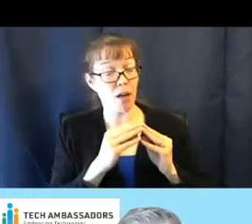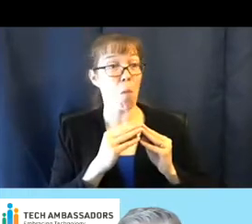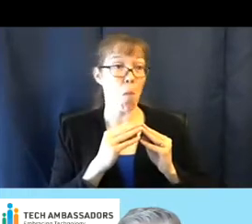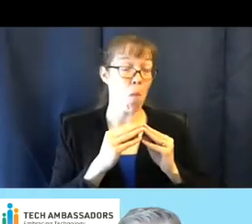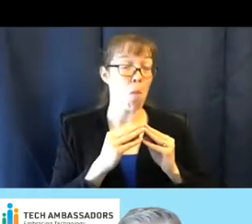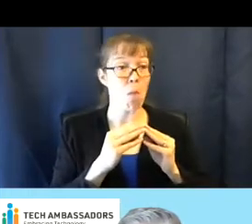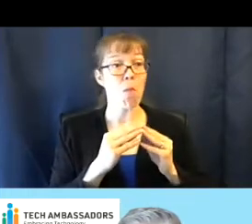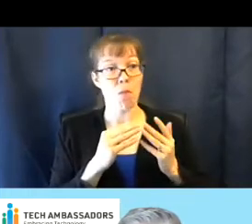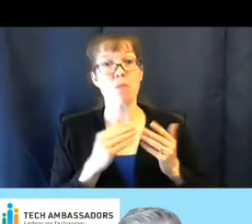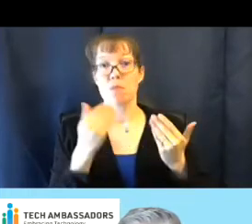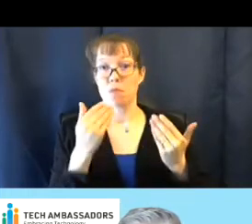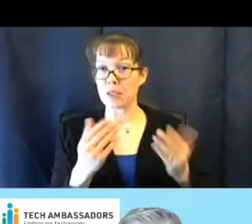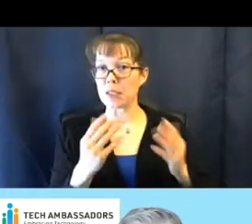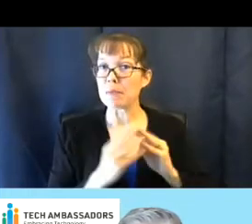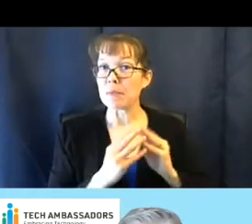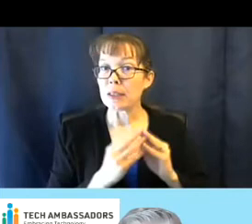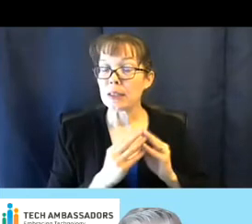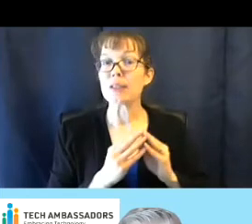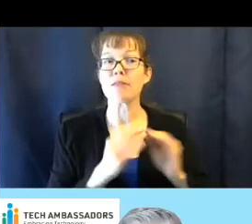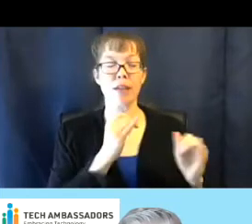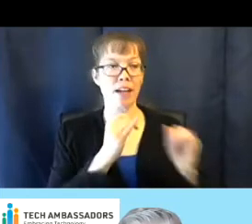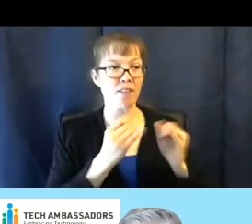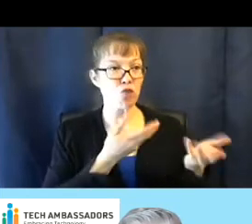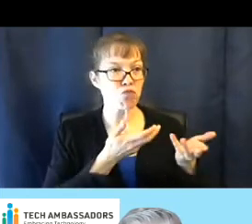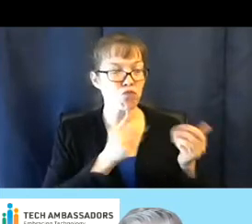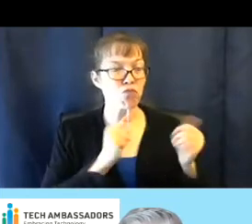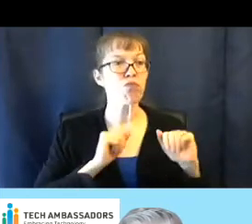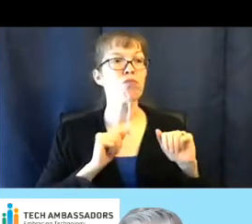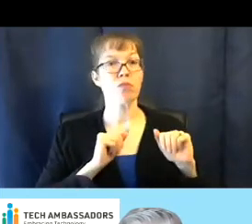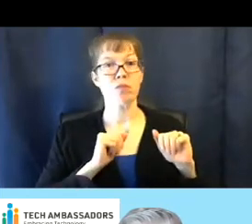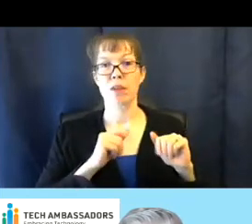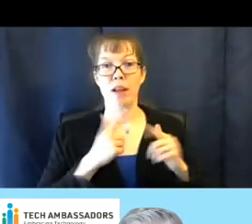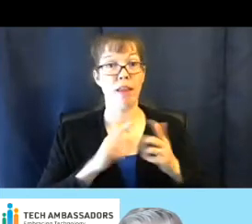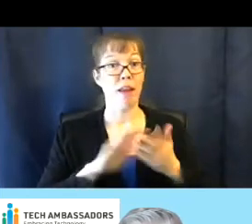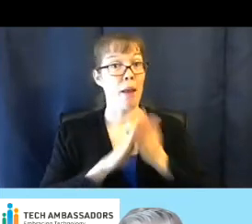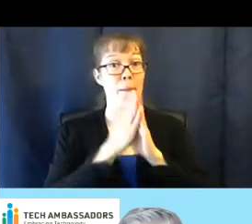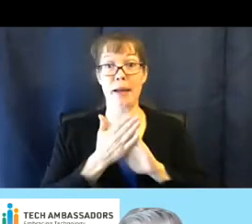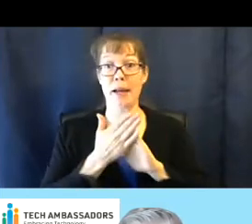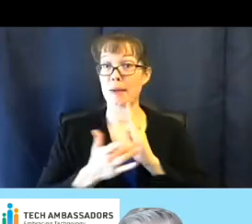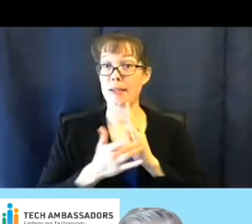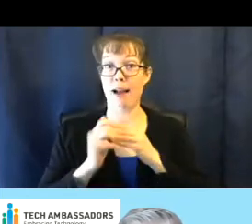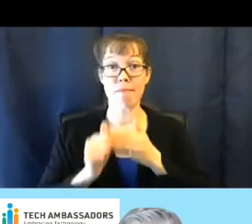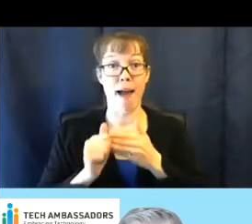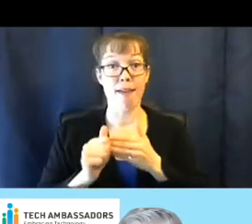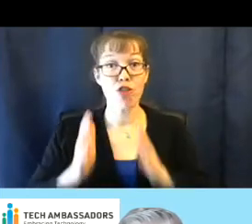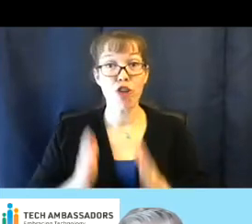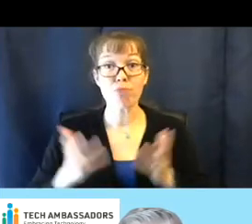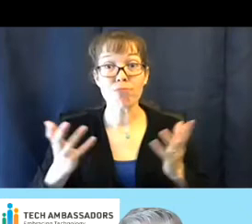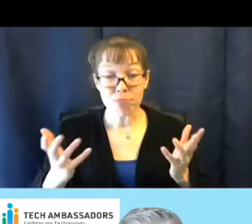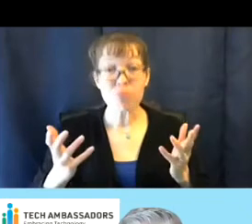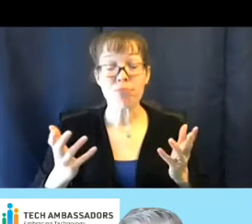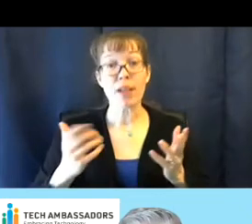we did a meeting, did the interview, and then I became a Tech Ambassador. And